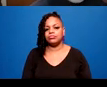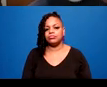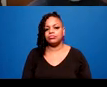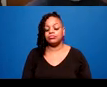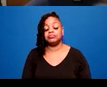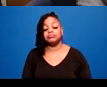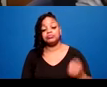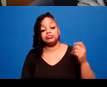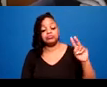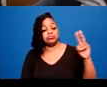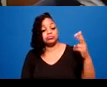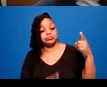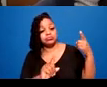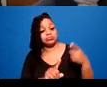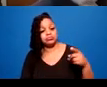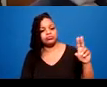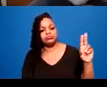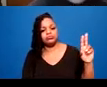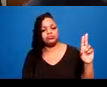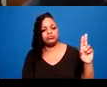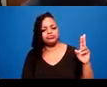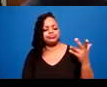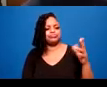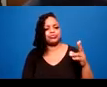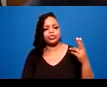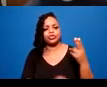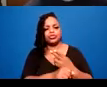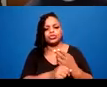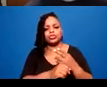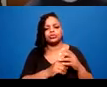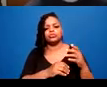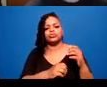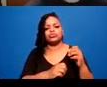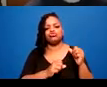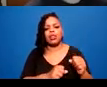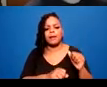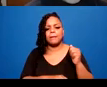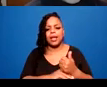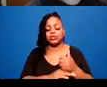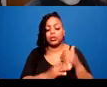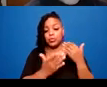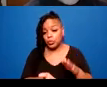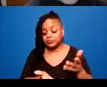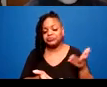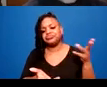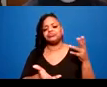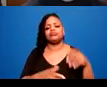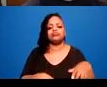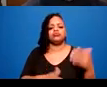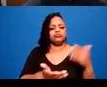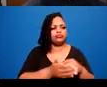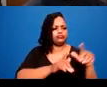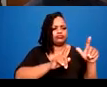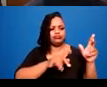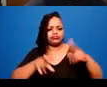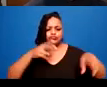can include reframing people's behaviour, for